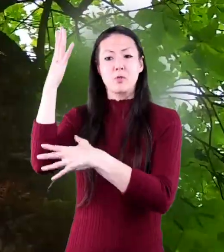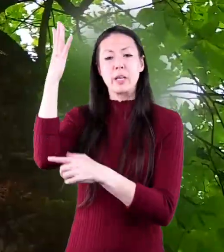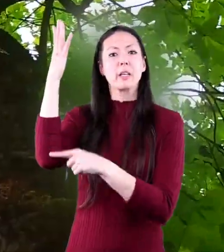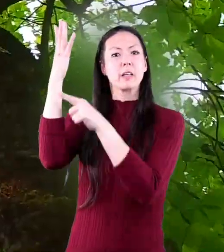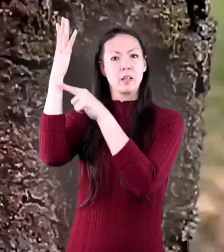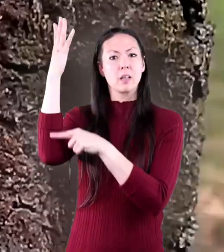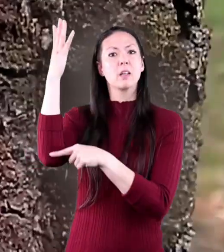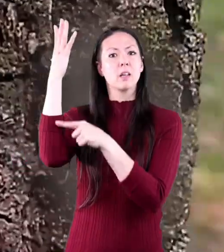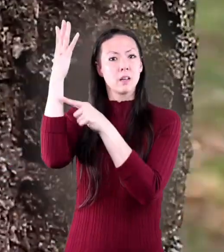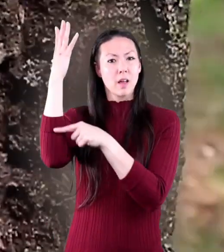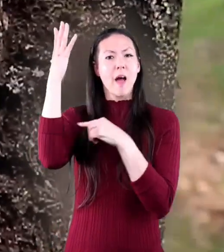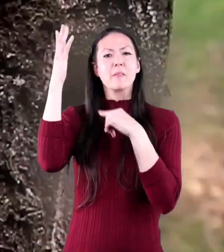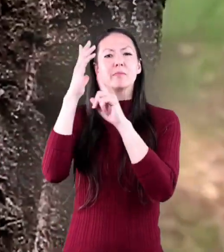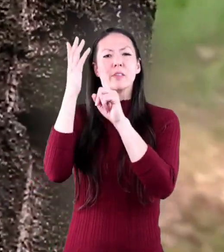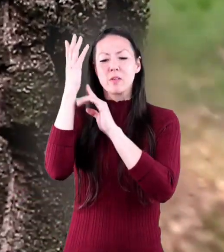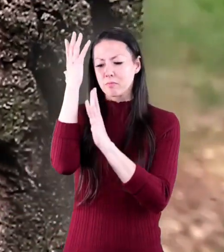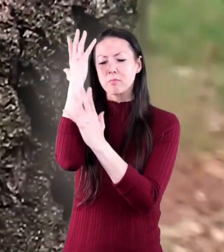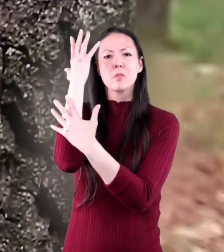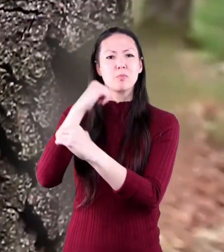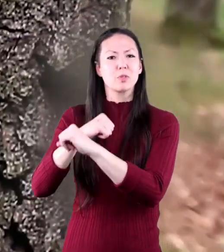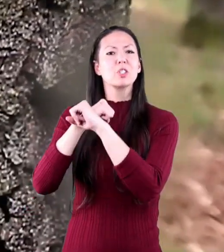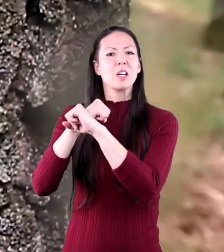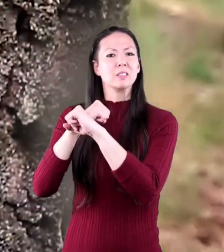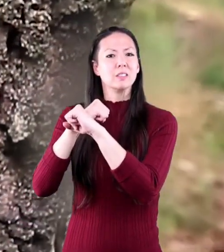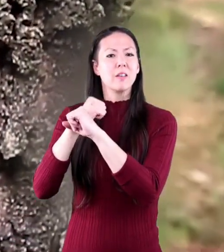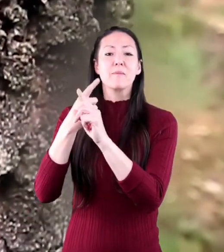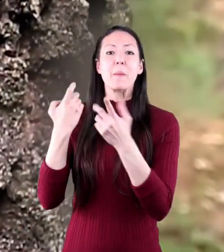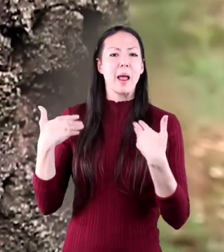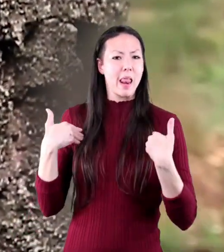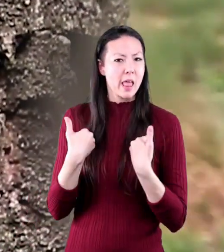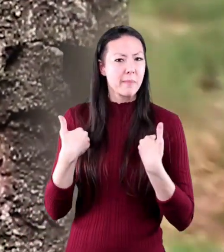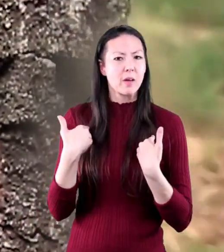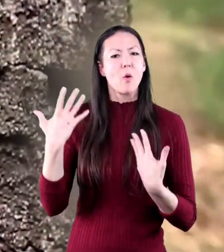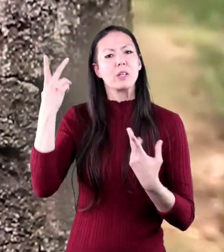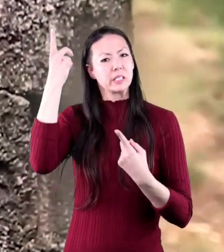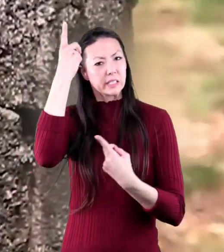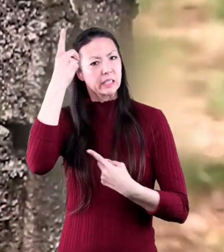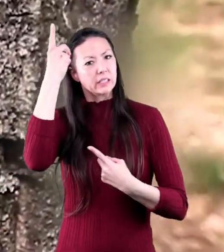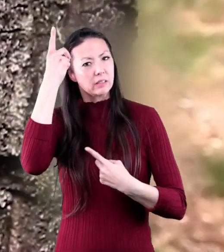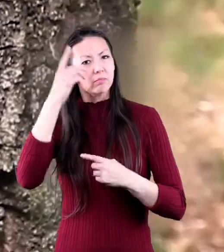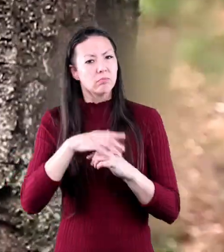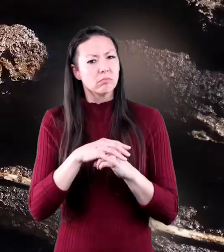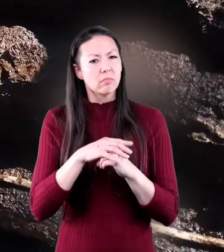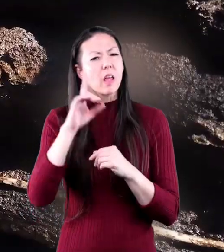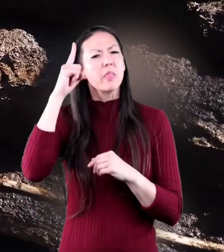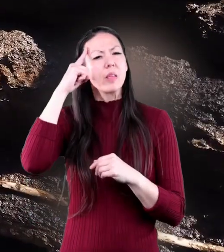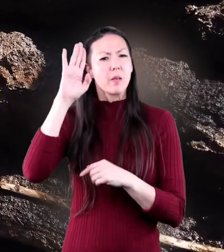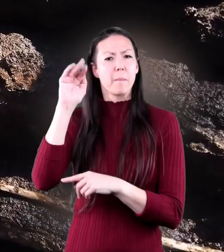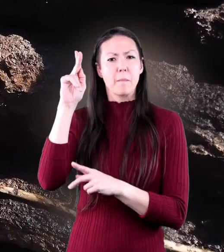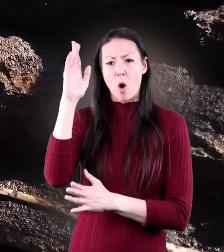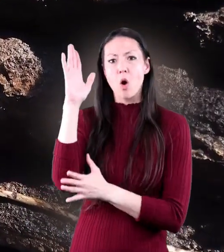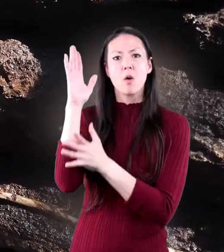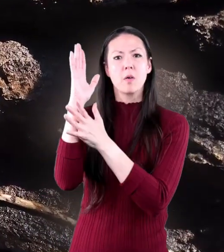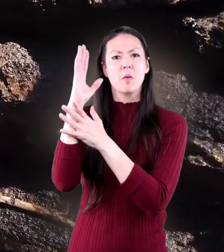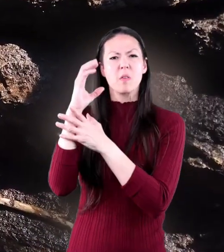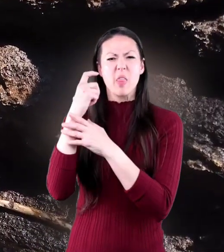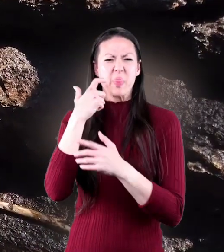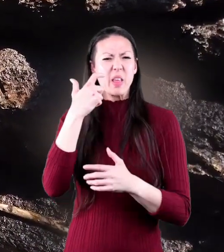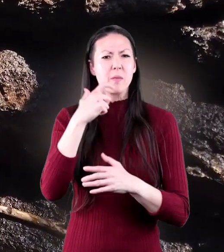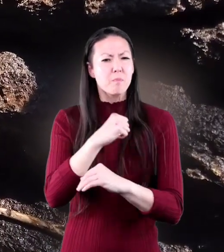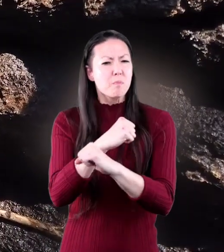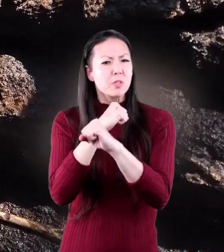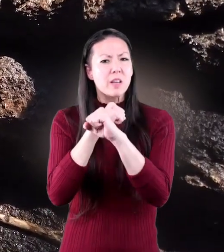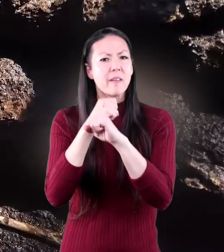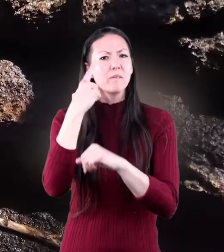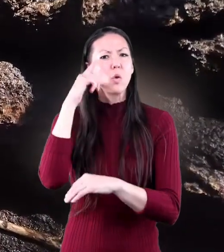thicken. On the trunk, bark grows and protects the tree from animals and diseases. Think of the bark as thick,